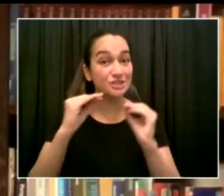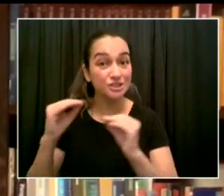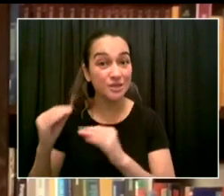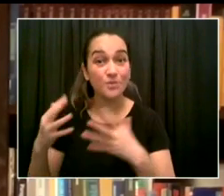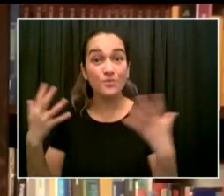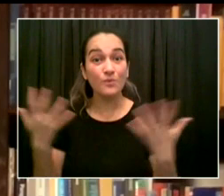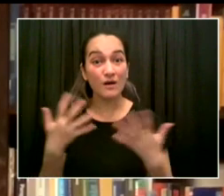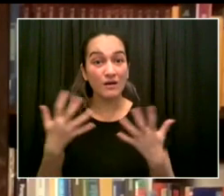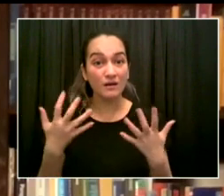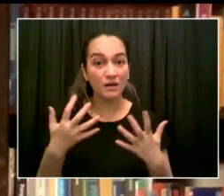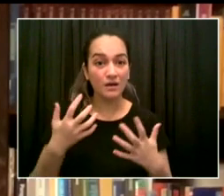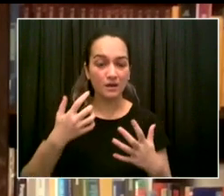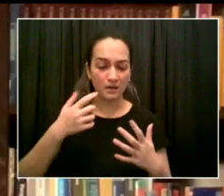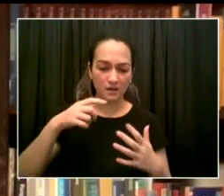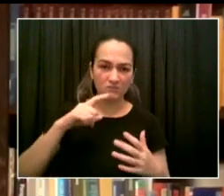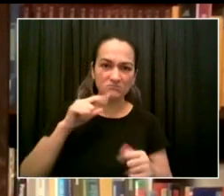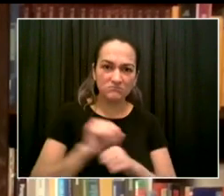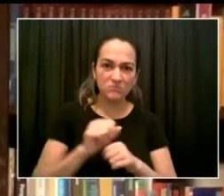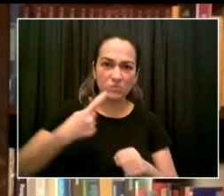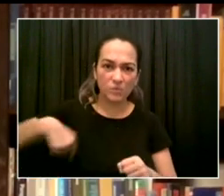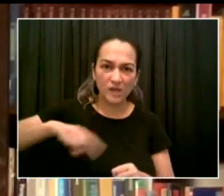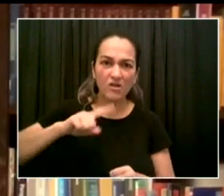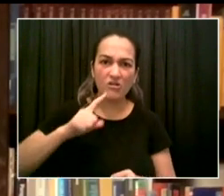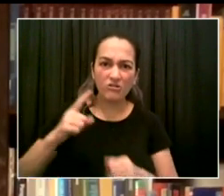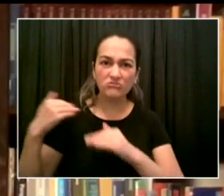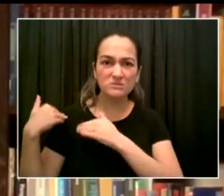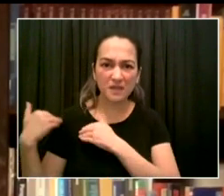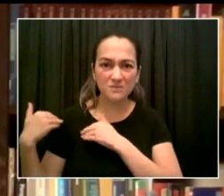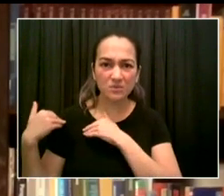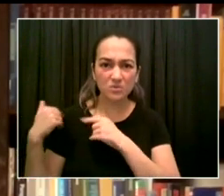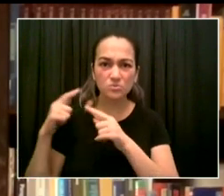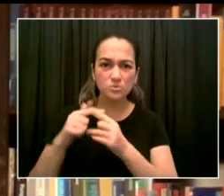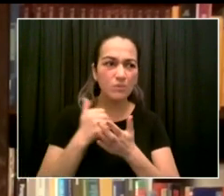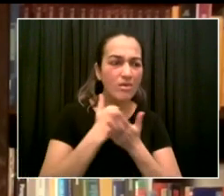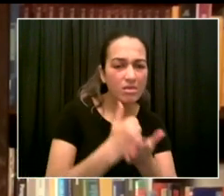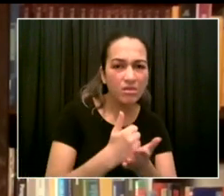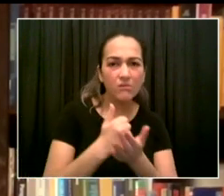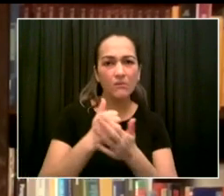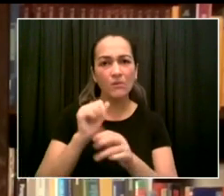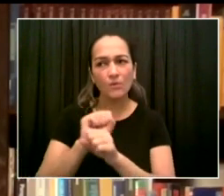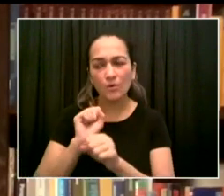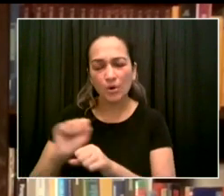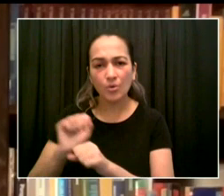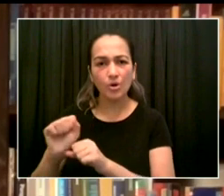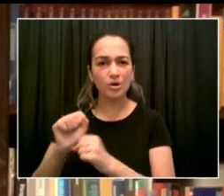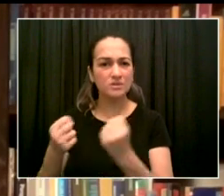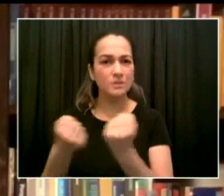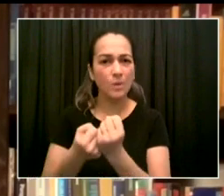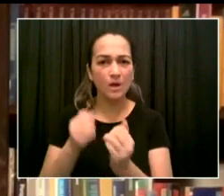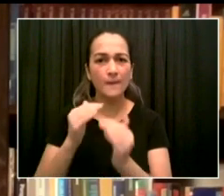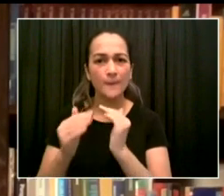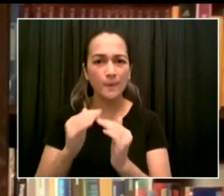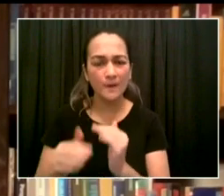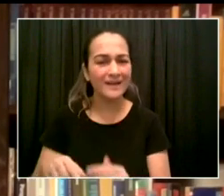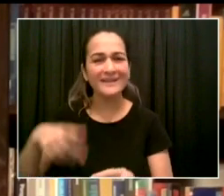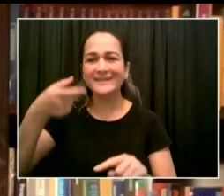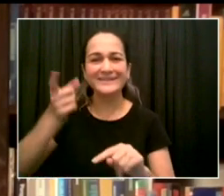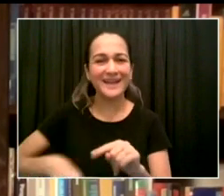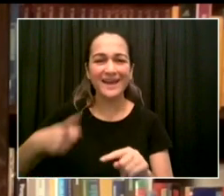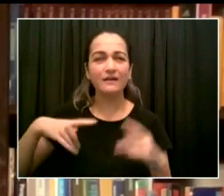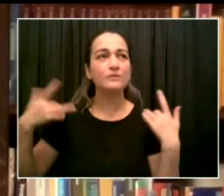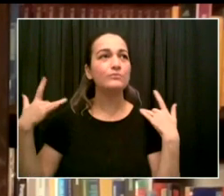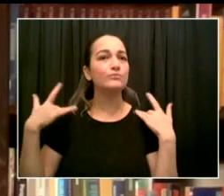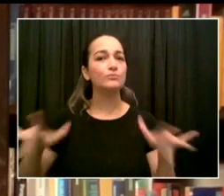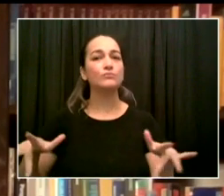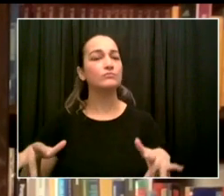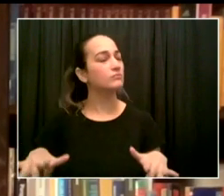people working together towards the common good, especially in this case as it relates to public health. Like